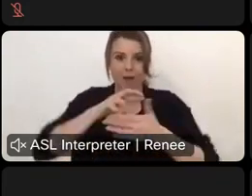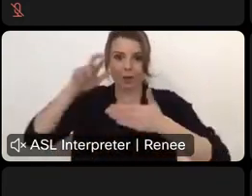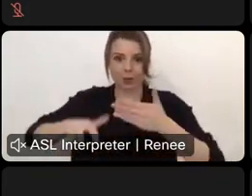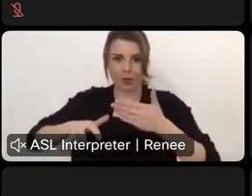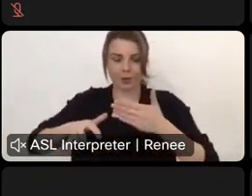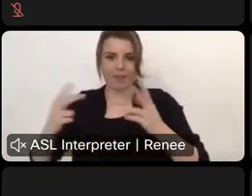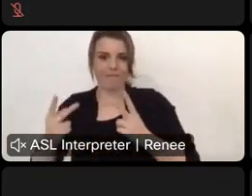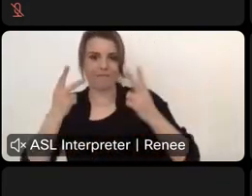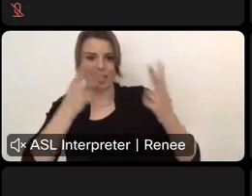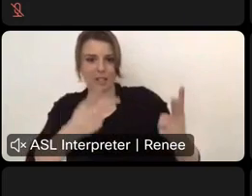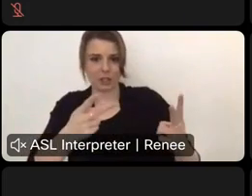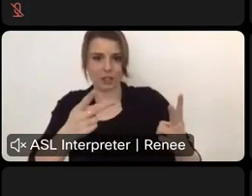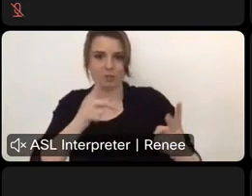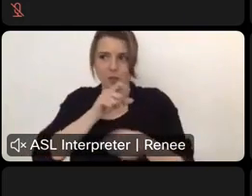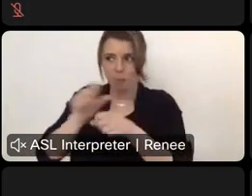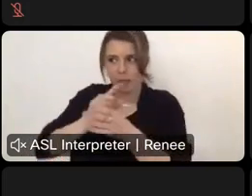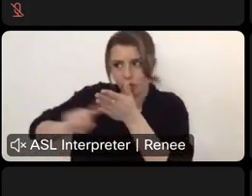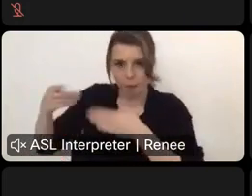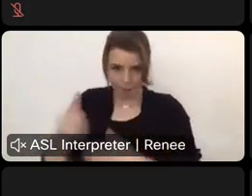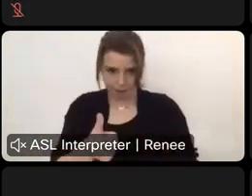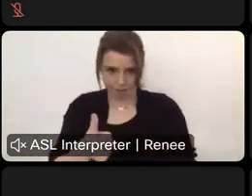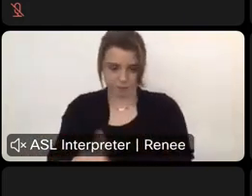thank you for that comment. Thank you, Toby.